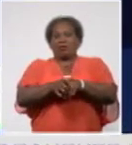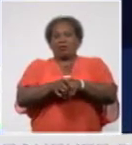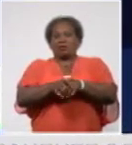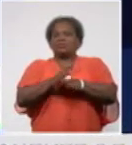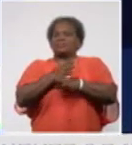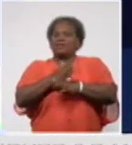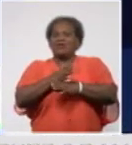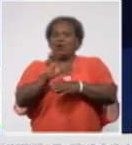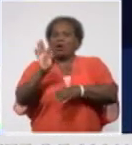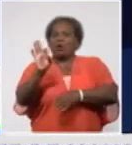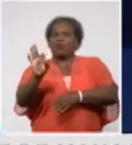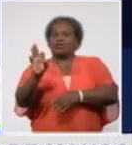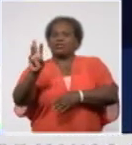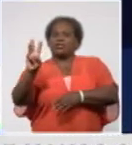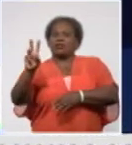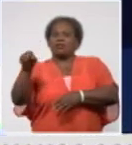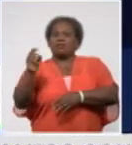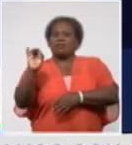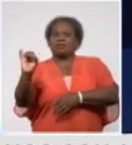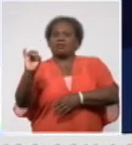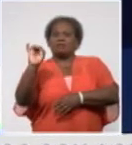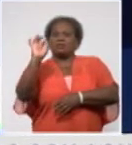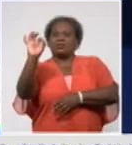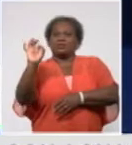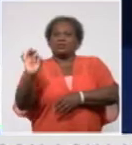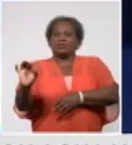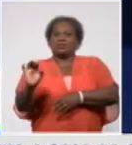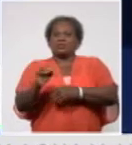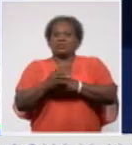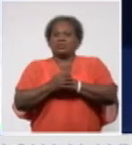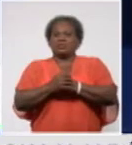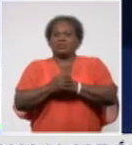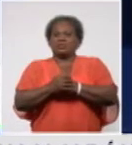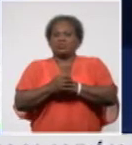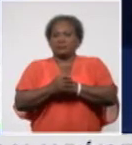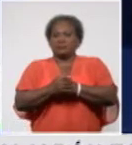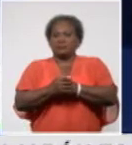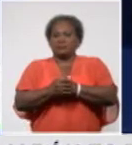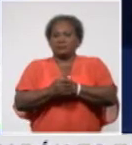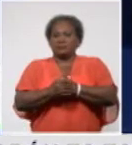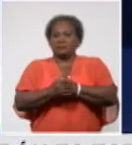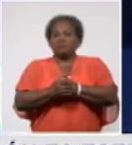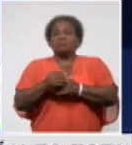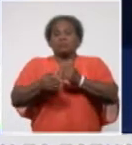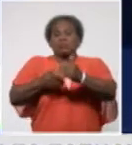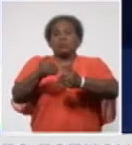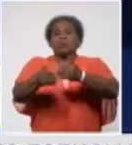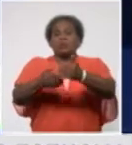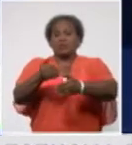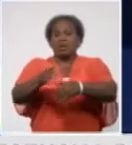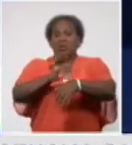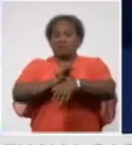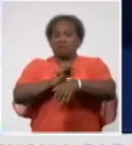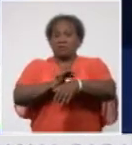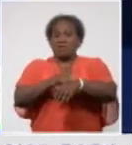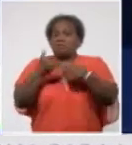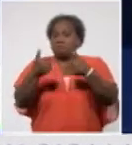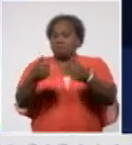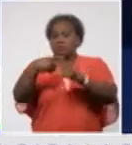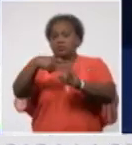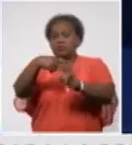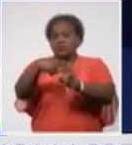This means that, to date, 3,727 people, or